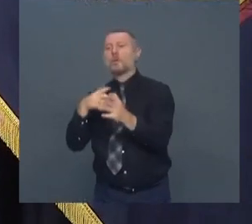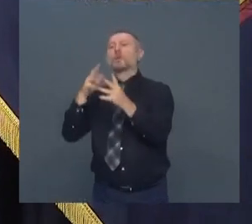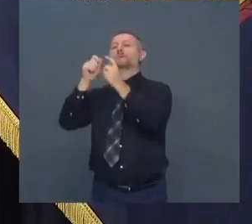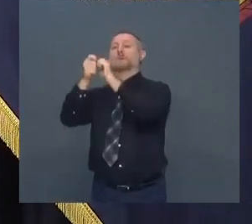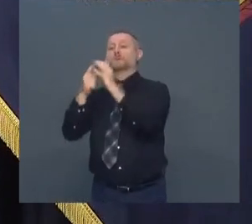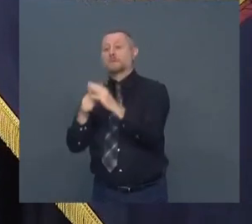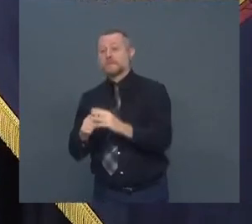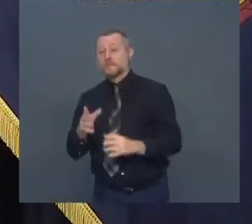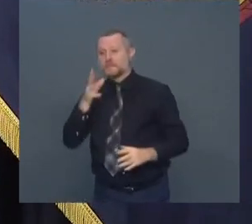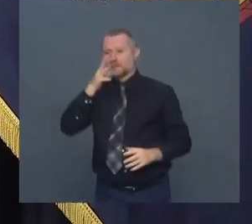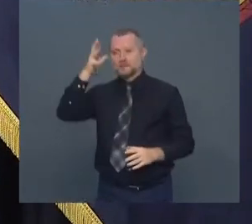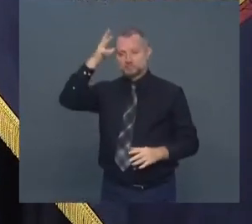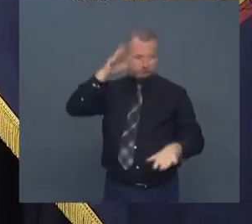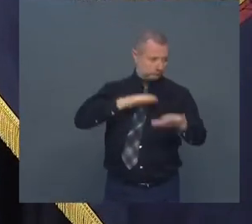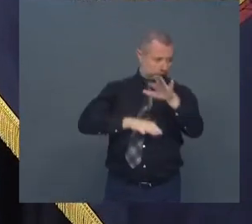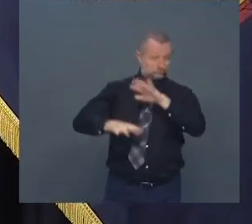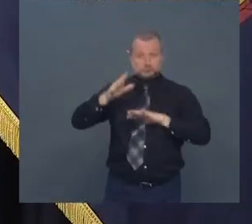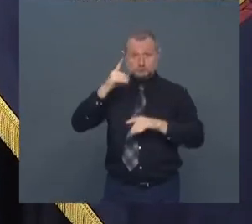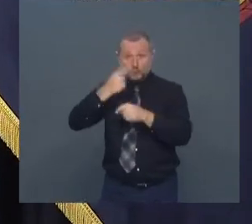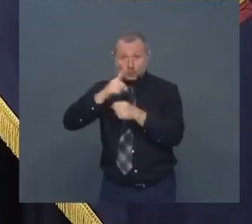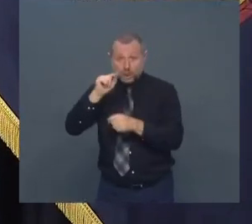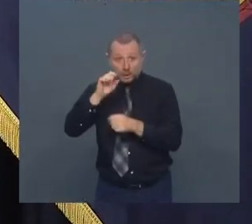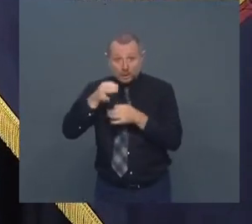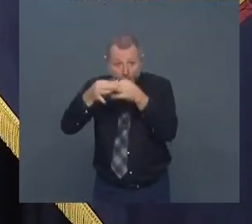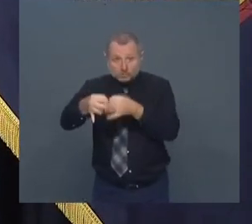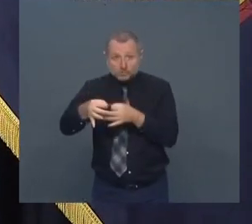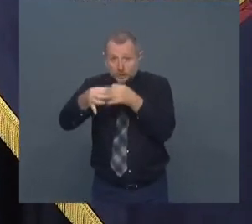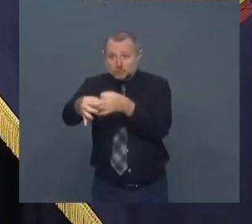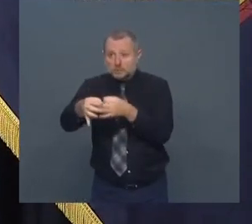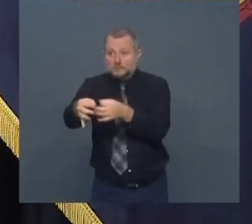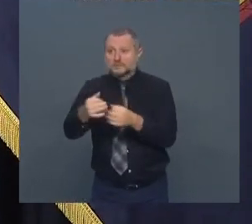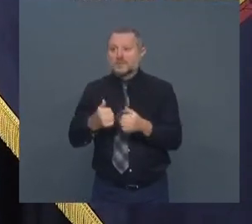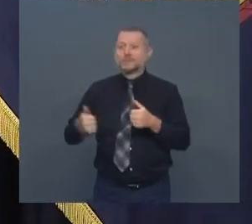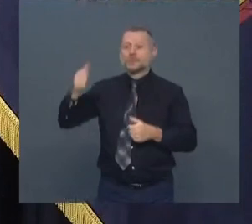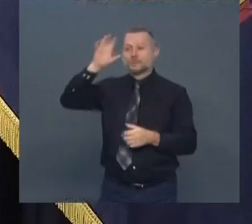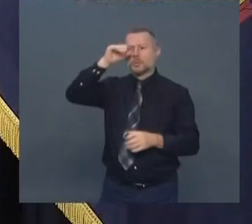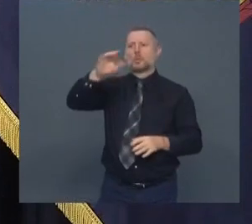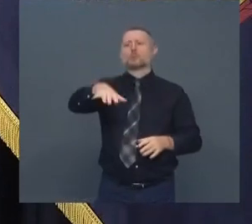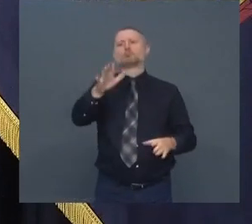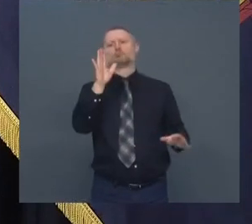confused don't worry there's going to be testing